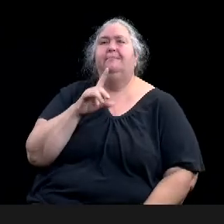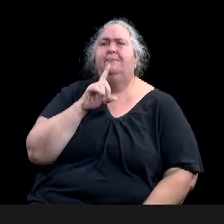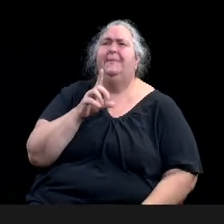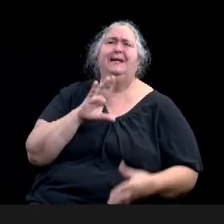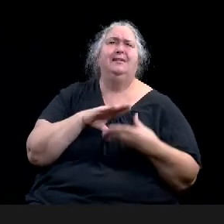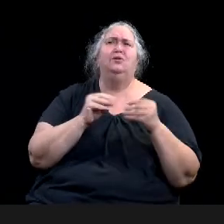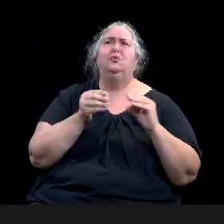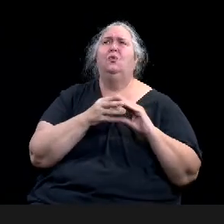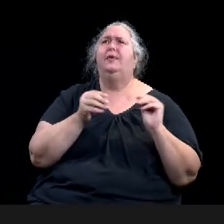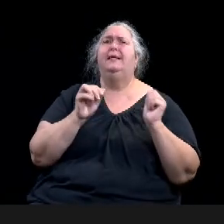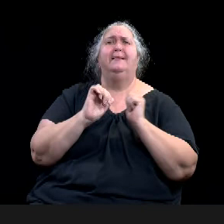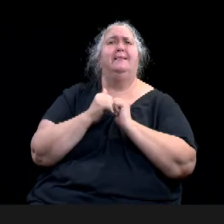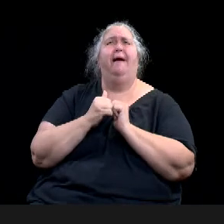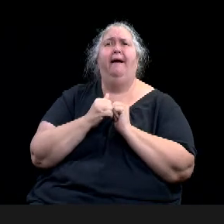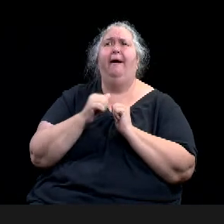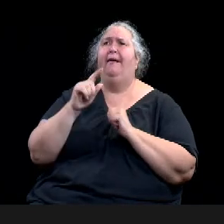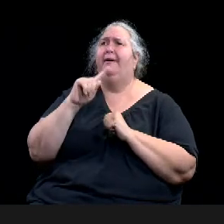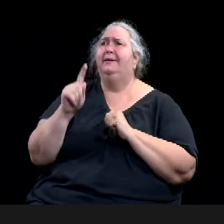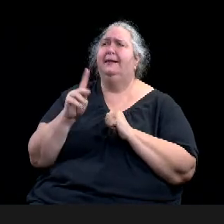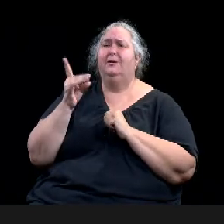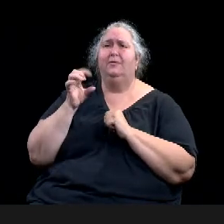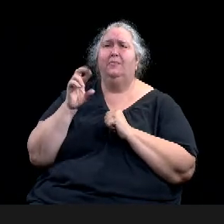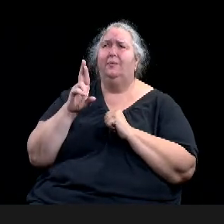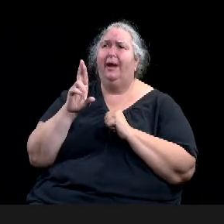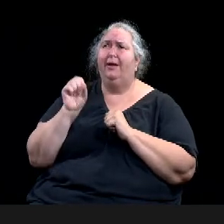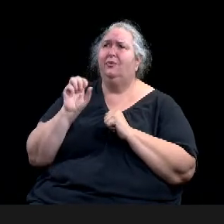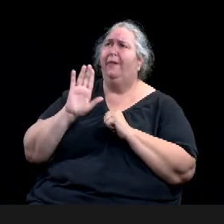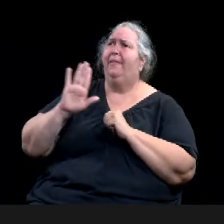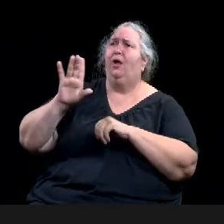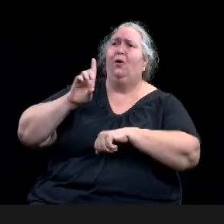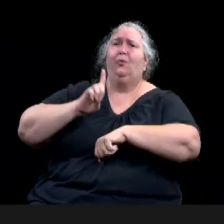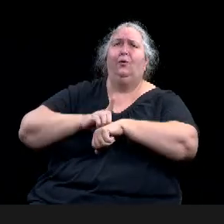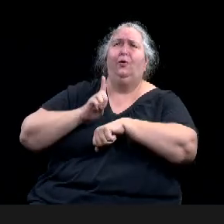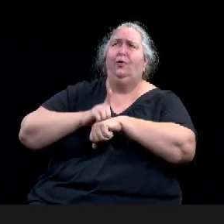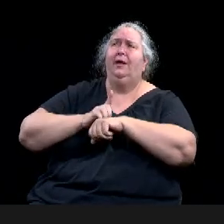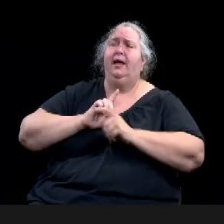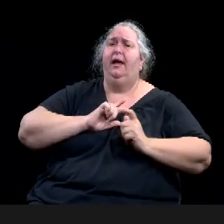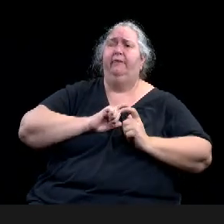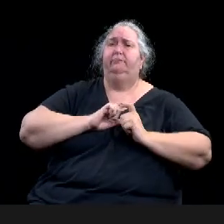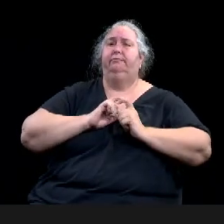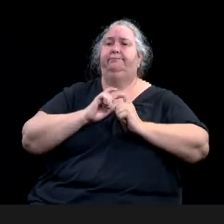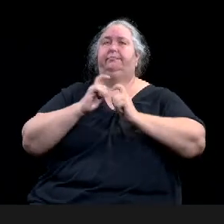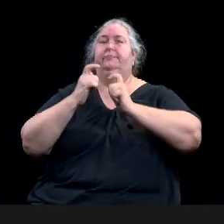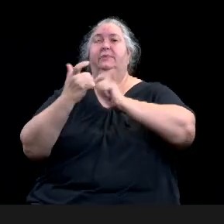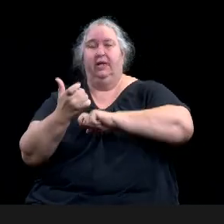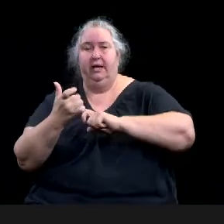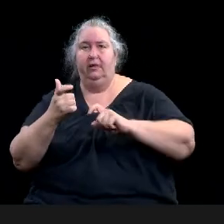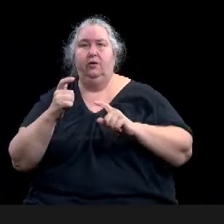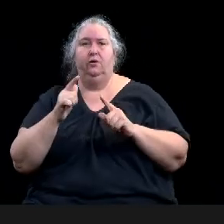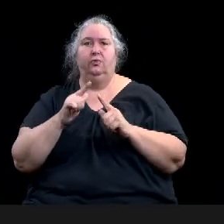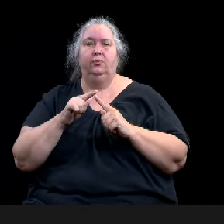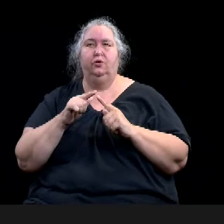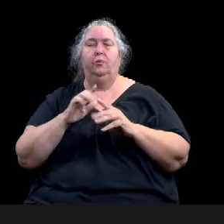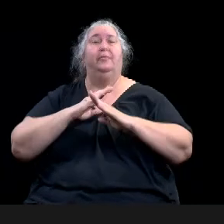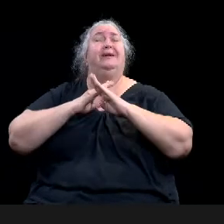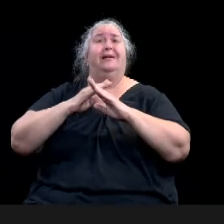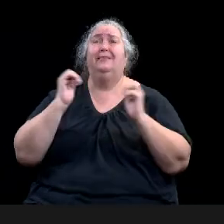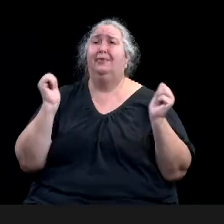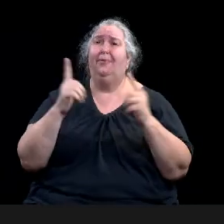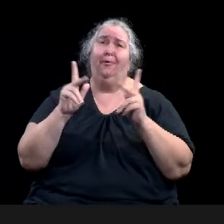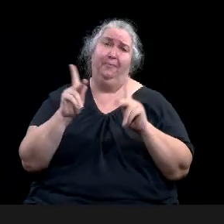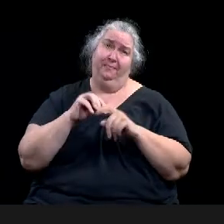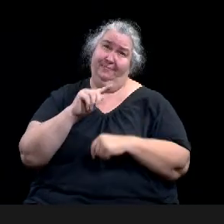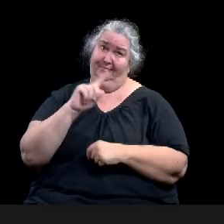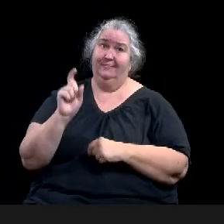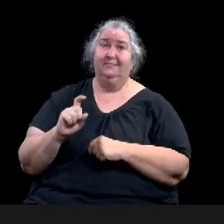the people of Texas. Um, and the story is one that's both of achievements and service as well as lessons learned from the